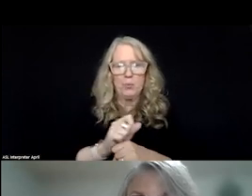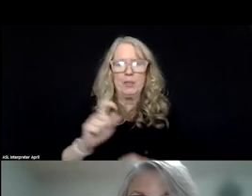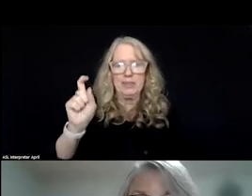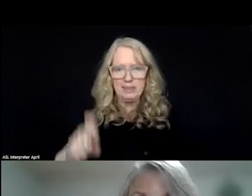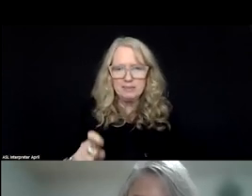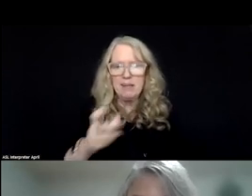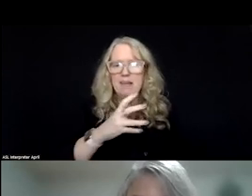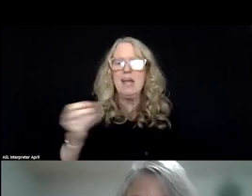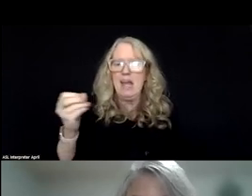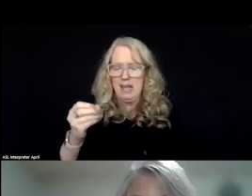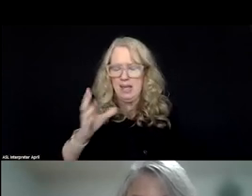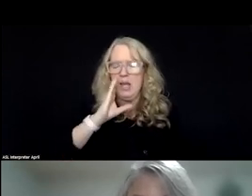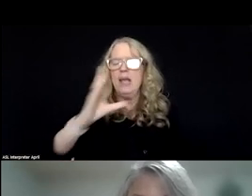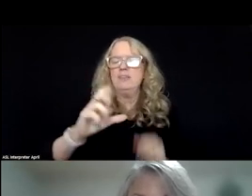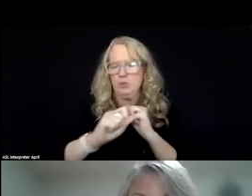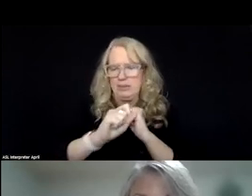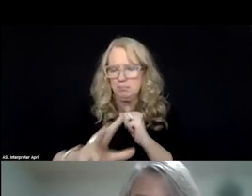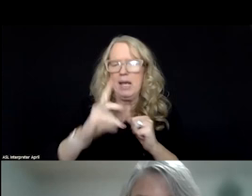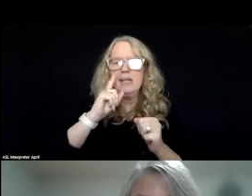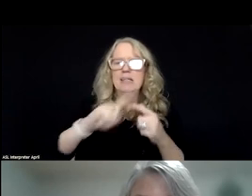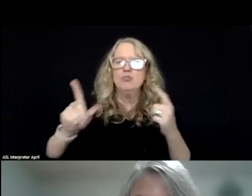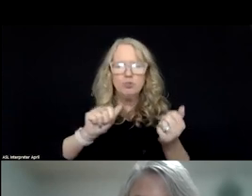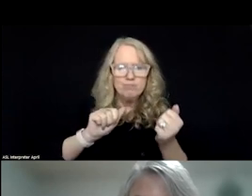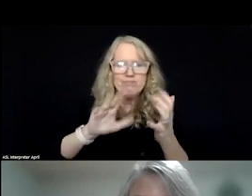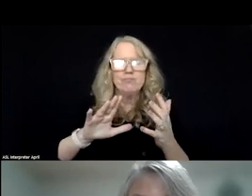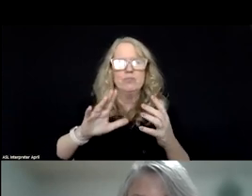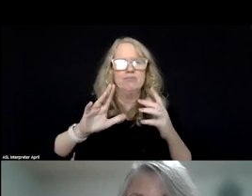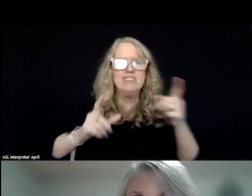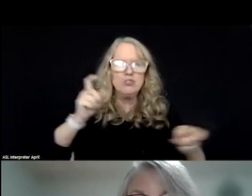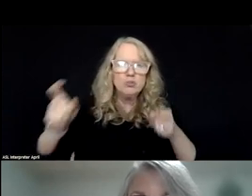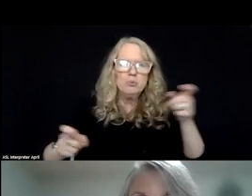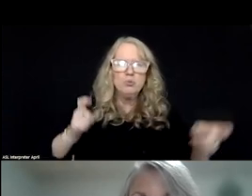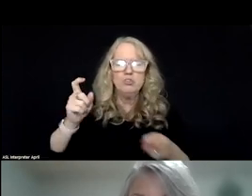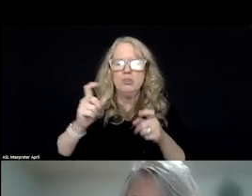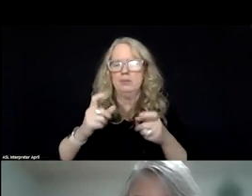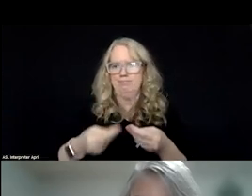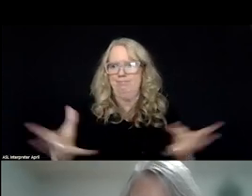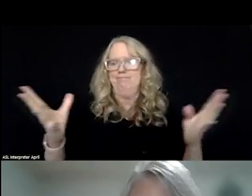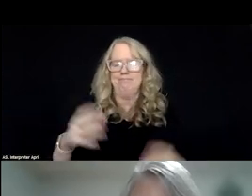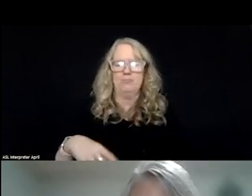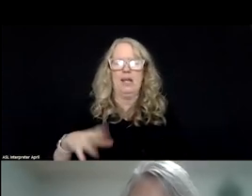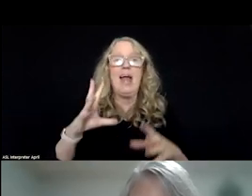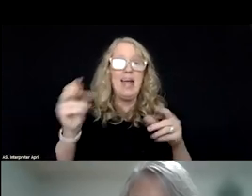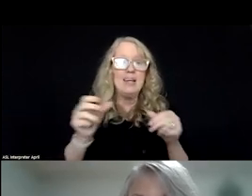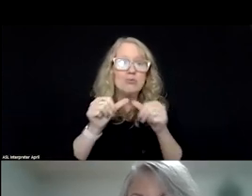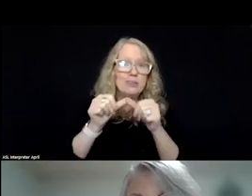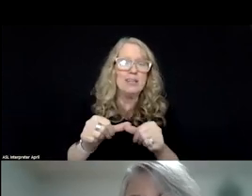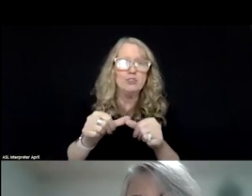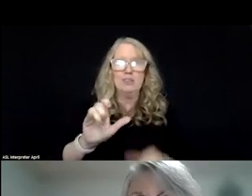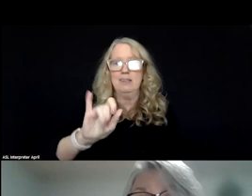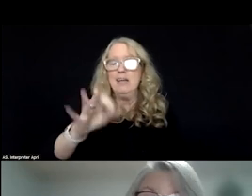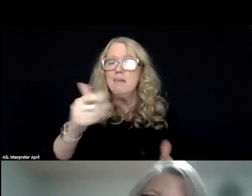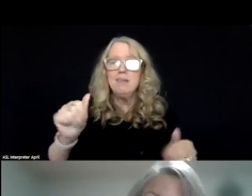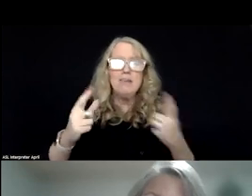supply, expanding reach, addressing distribution, and then retention. And again, if you have